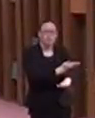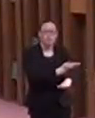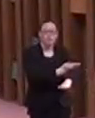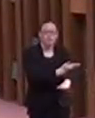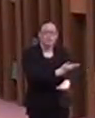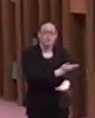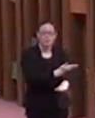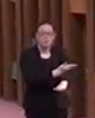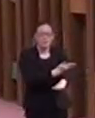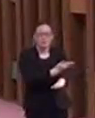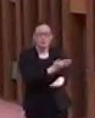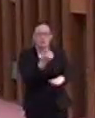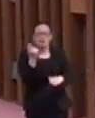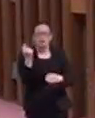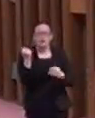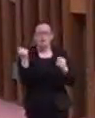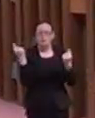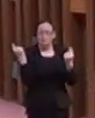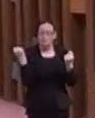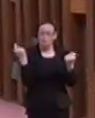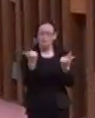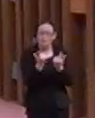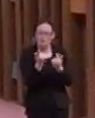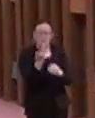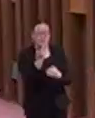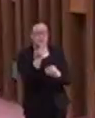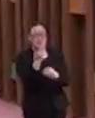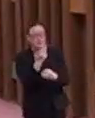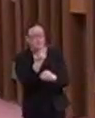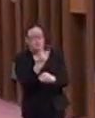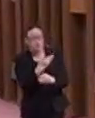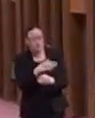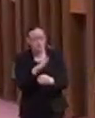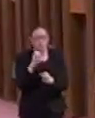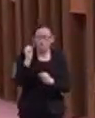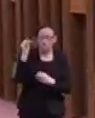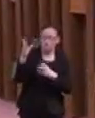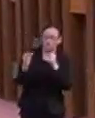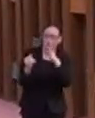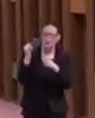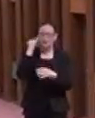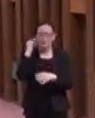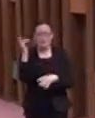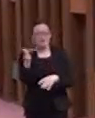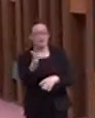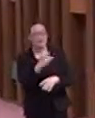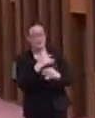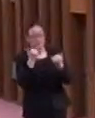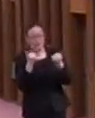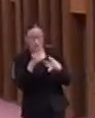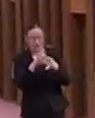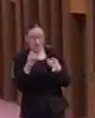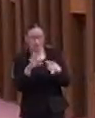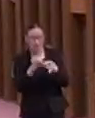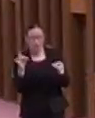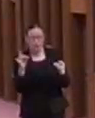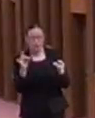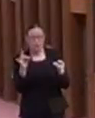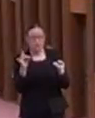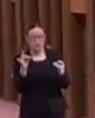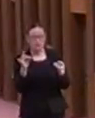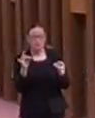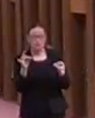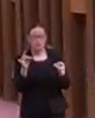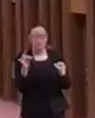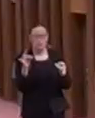you have a need that we can address today, and if you've been touched by today's message, and you want to have